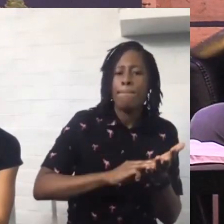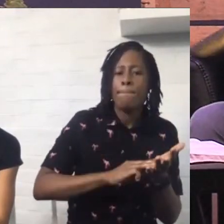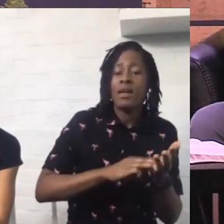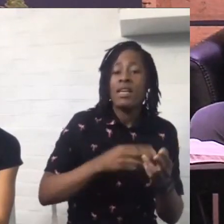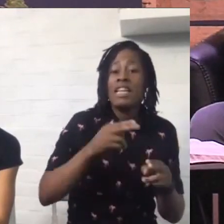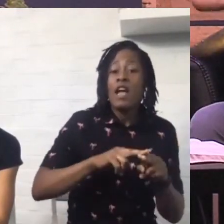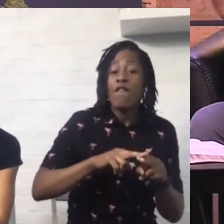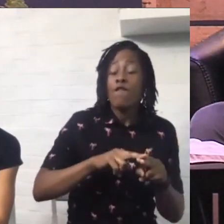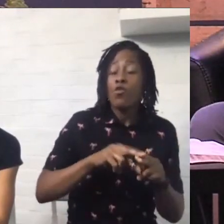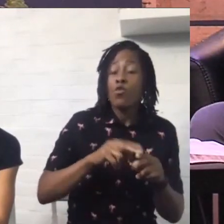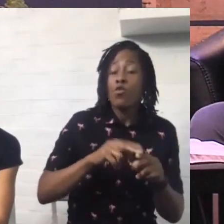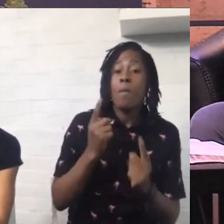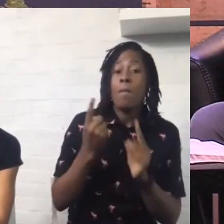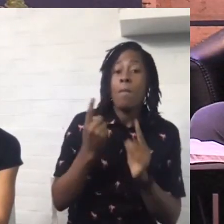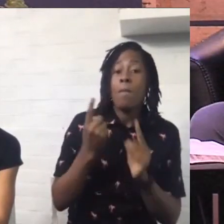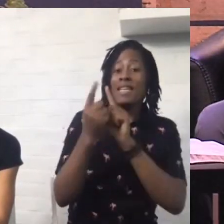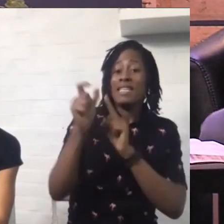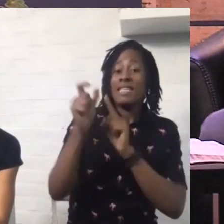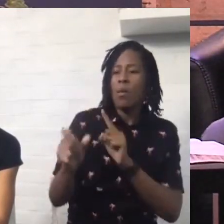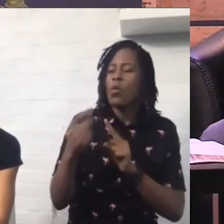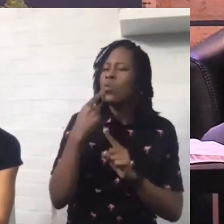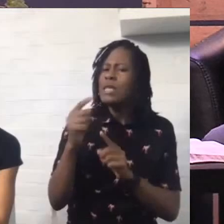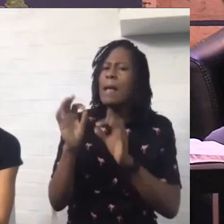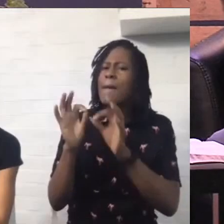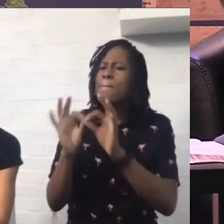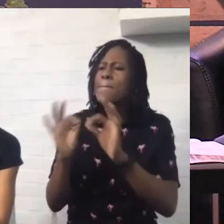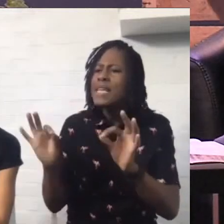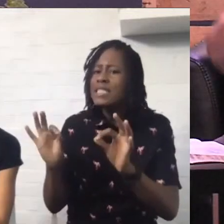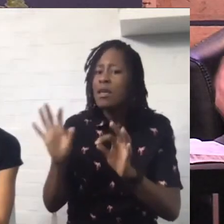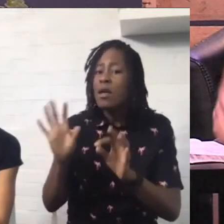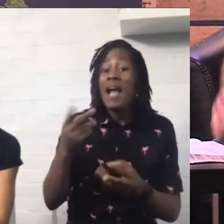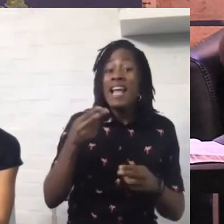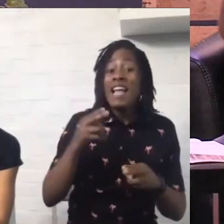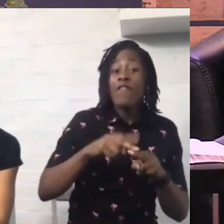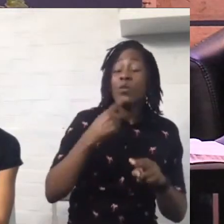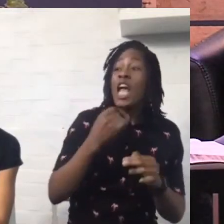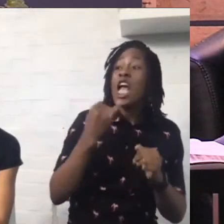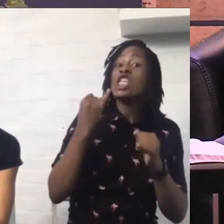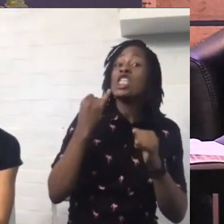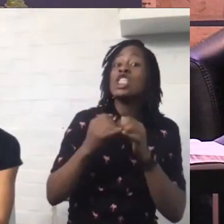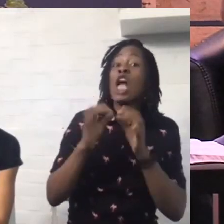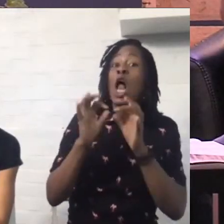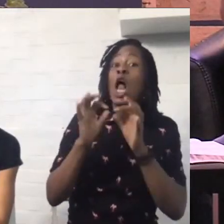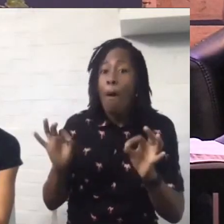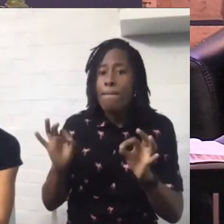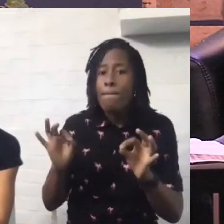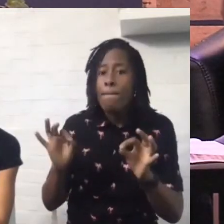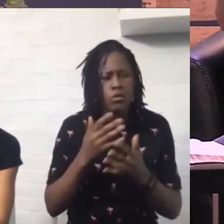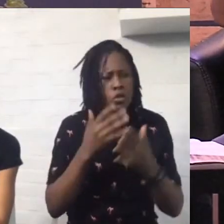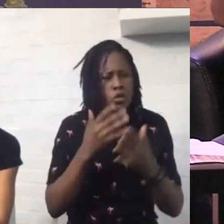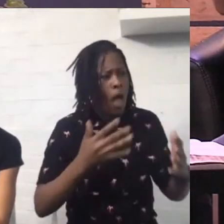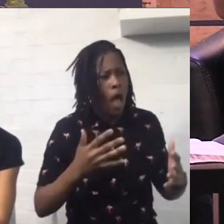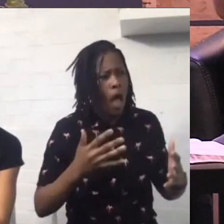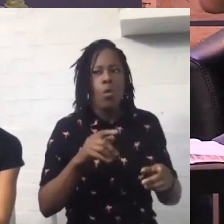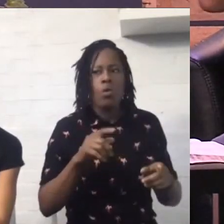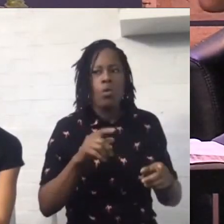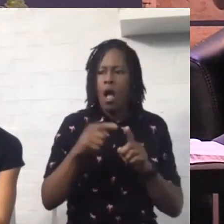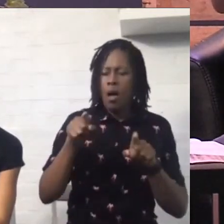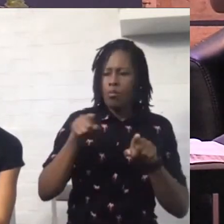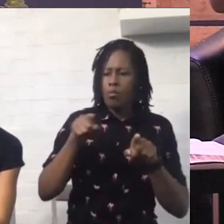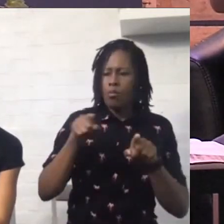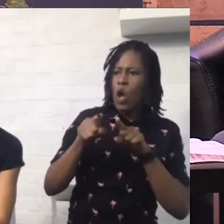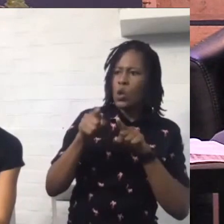because you're saying all of those things, I invoke upon you what is in God. God is the God of